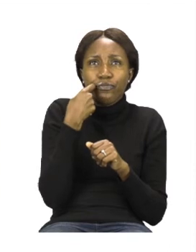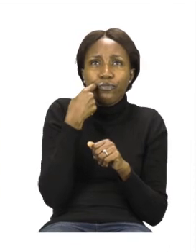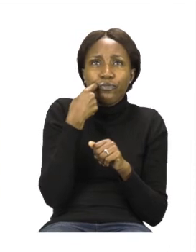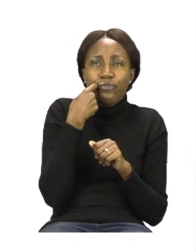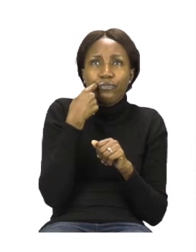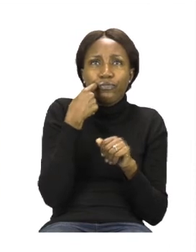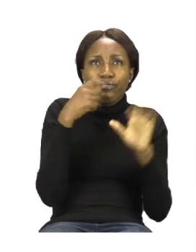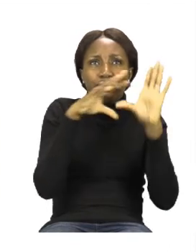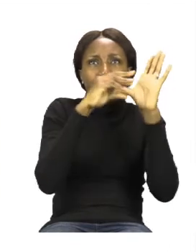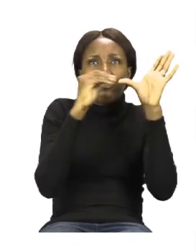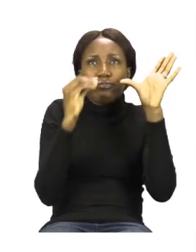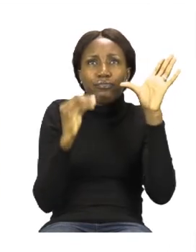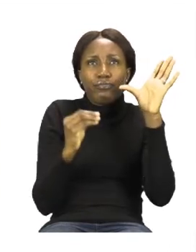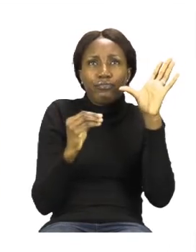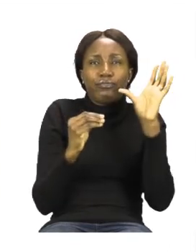leaf,